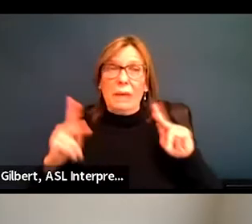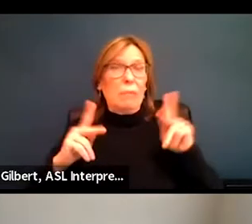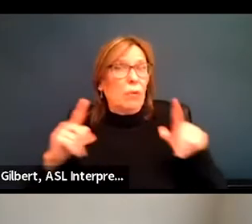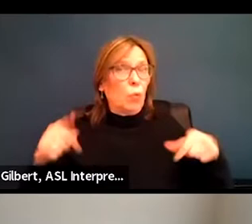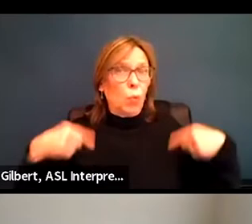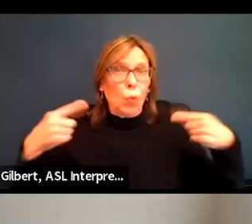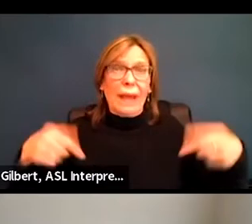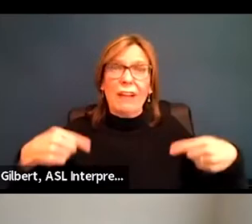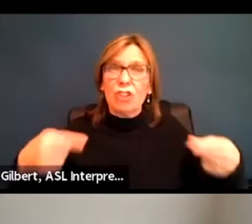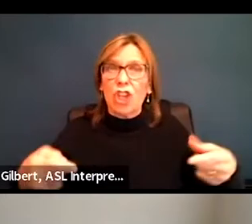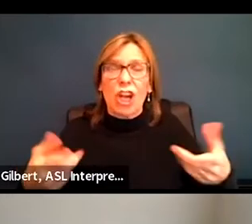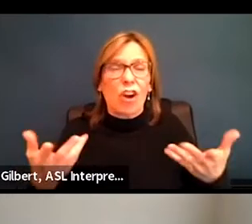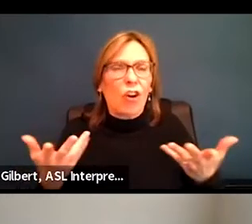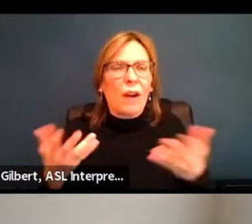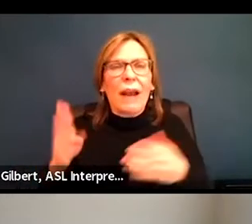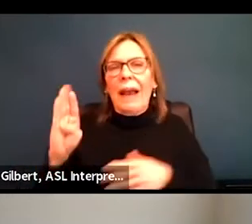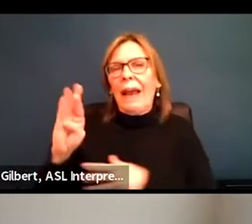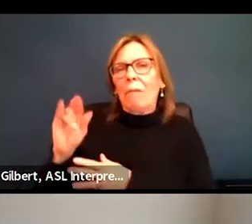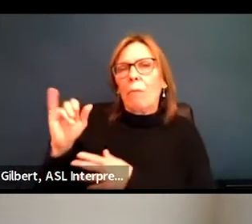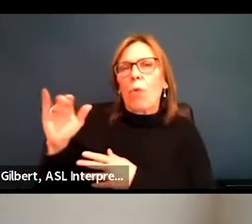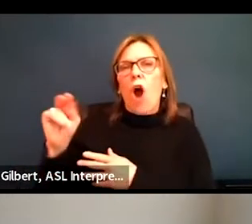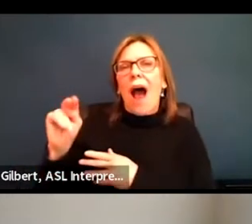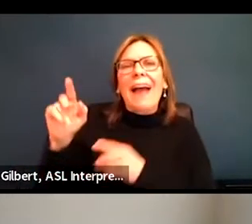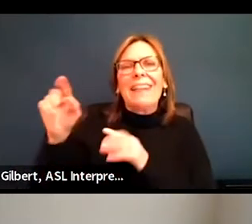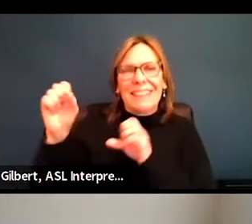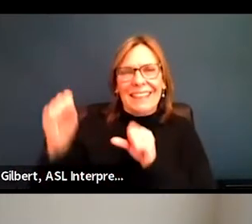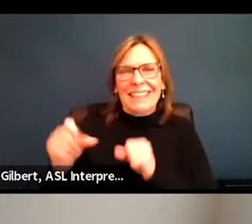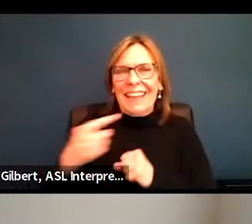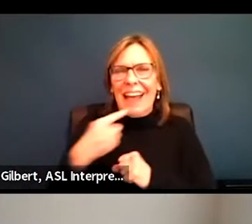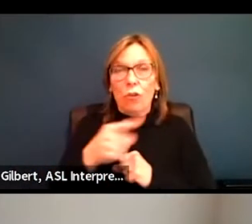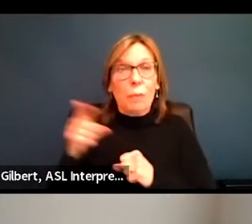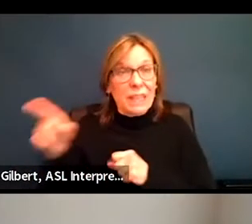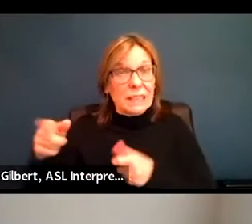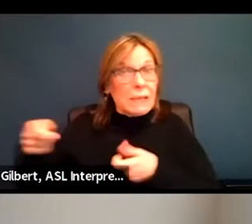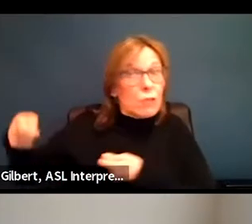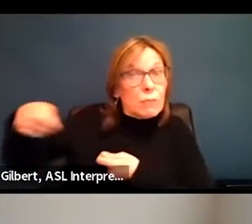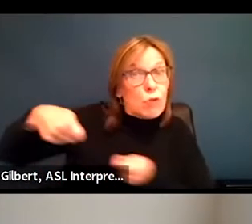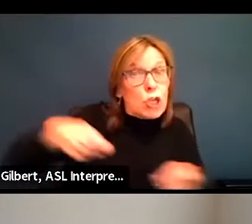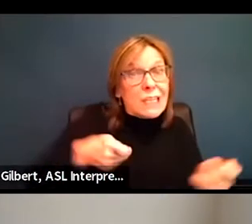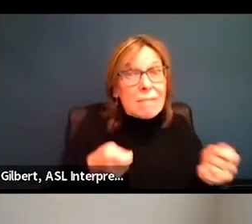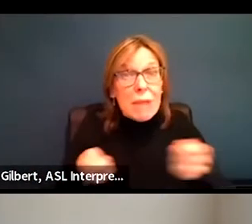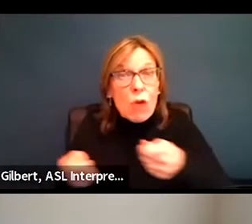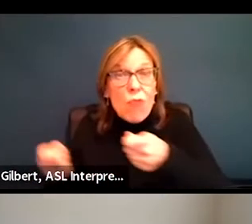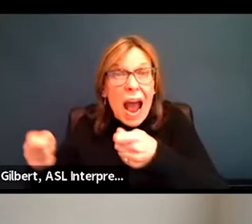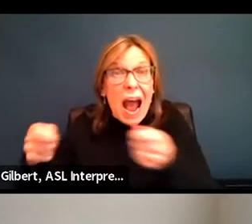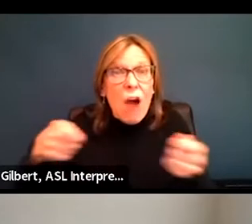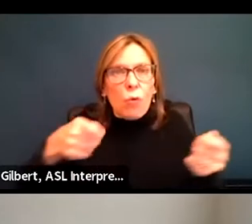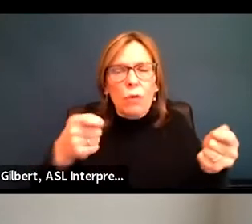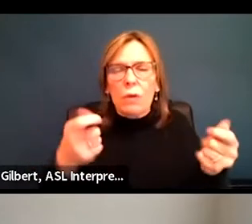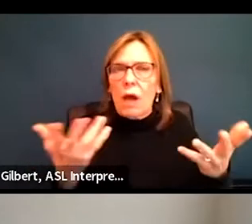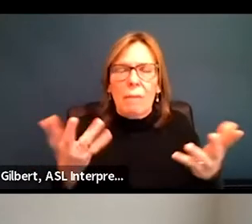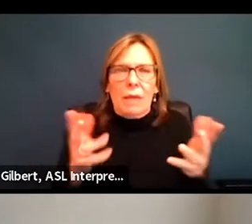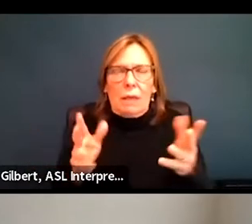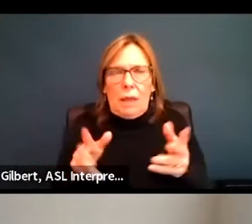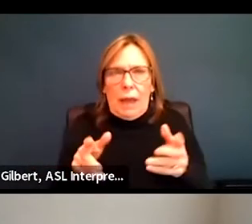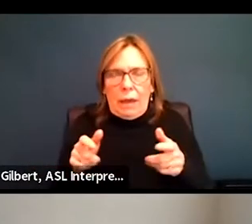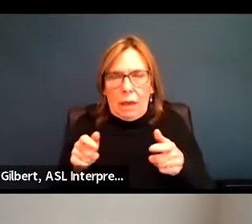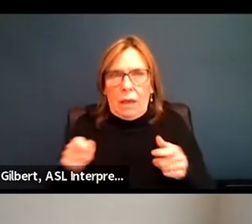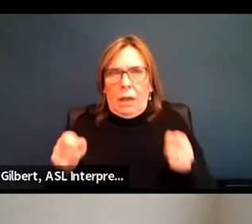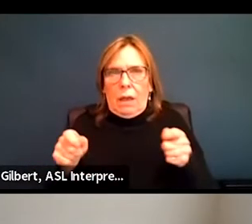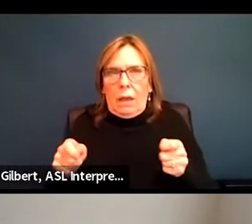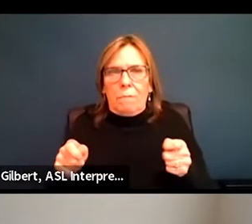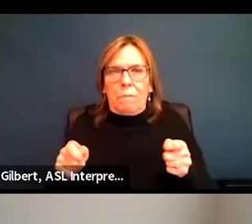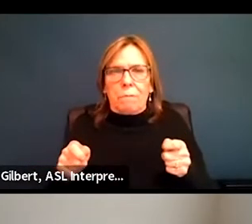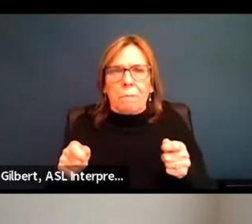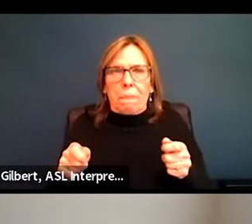and Brian Colmore can tell you because he was pushing me around and some places you had to take a real run